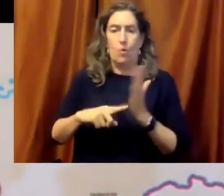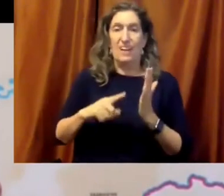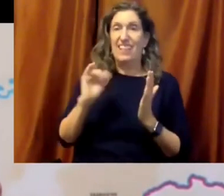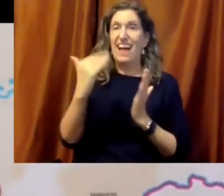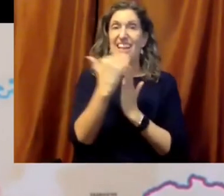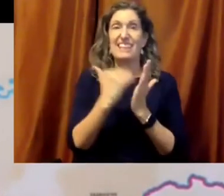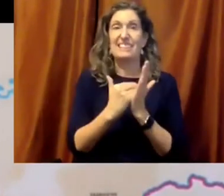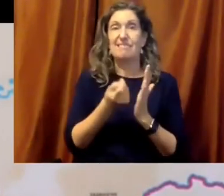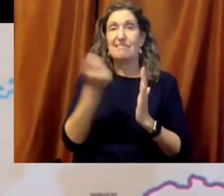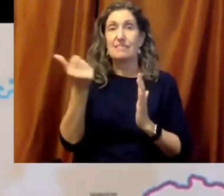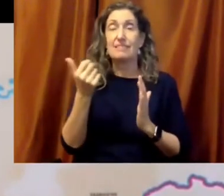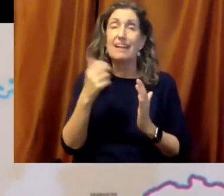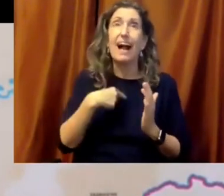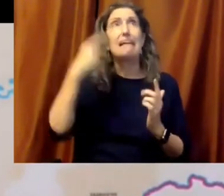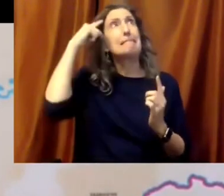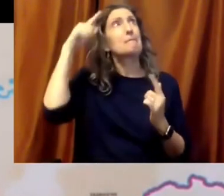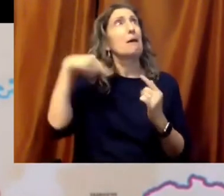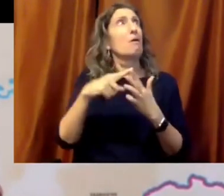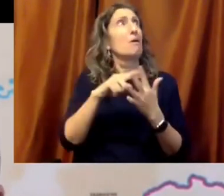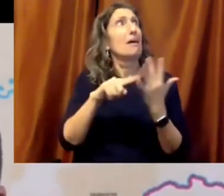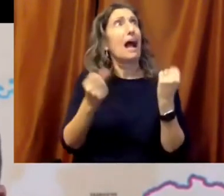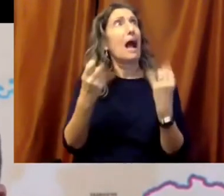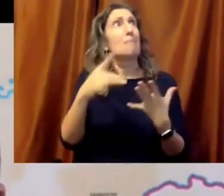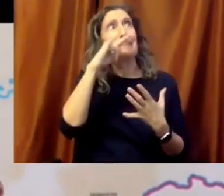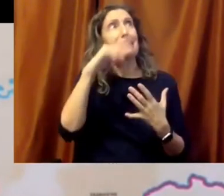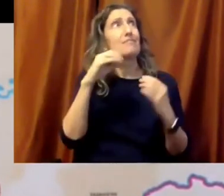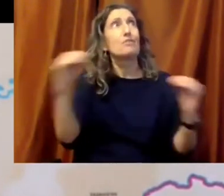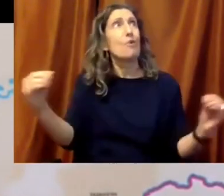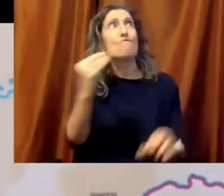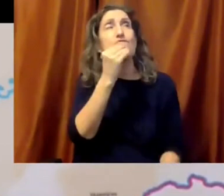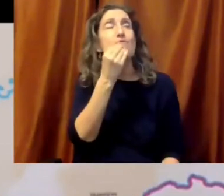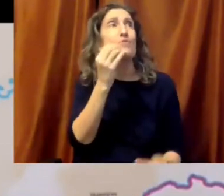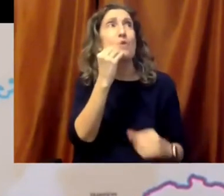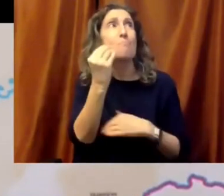kids? How do we find the kid who seemed to simply disappear?